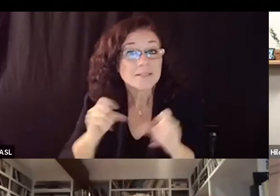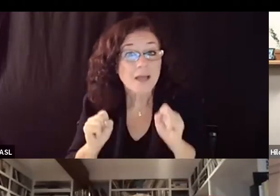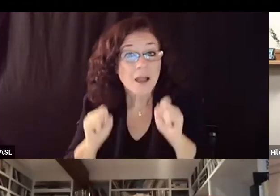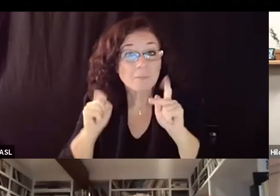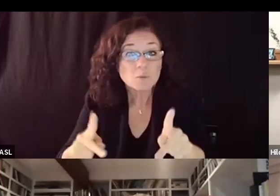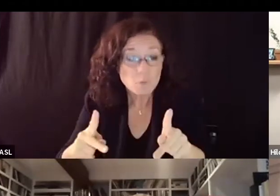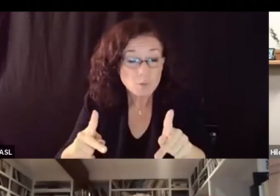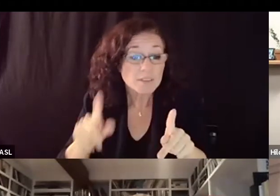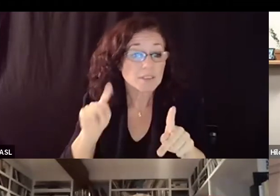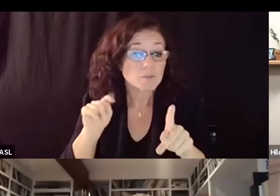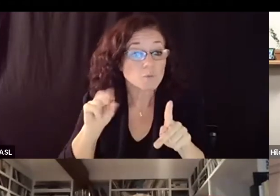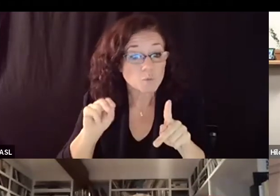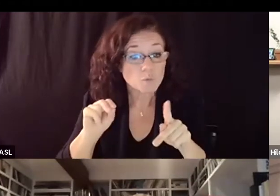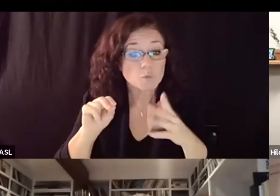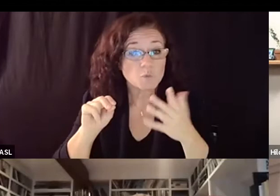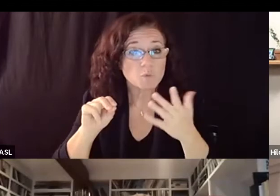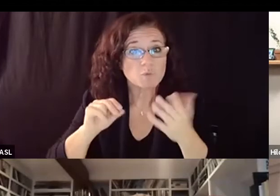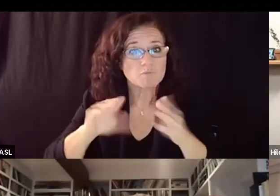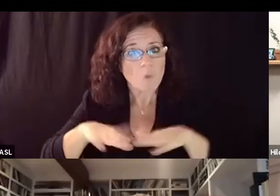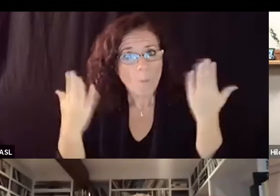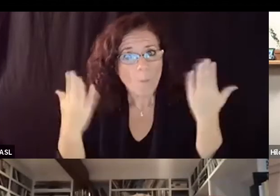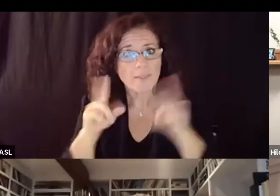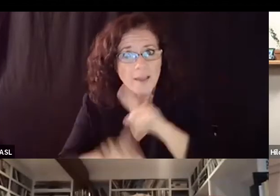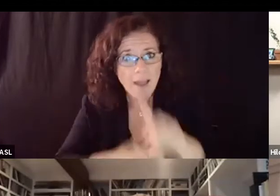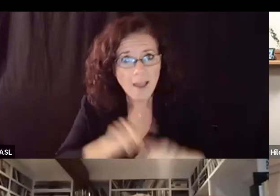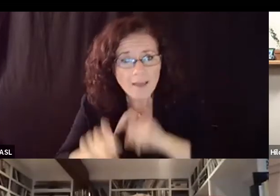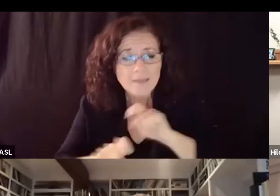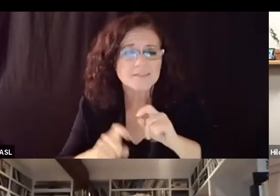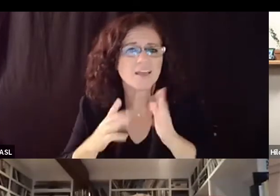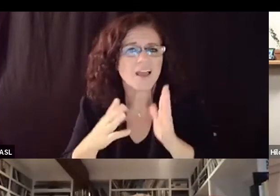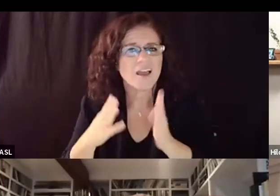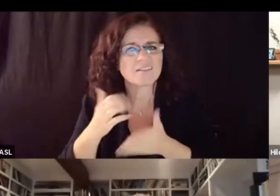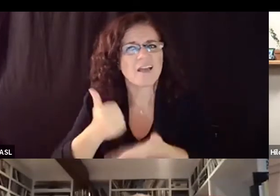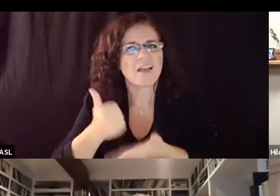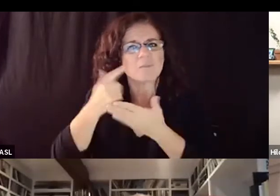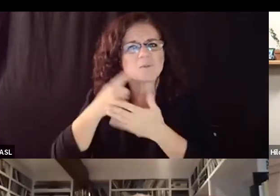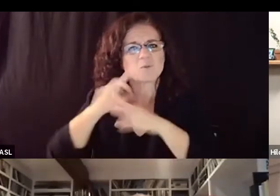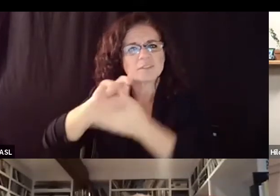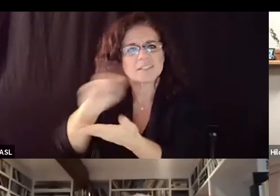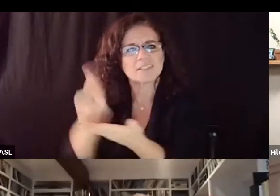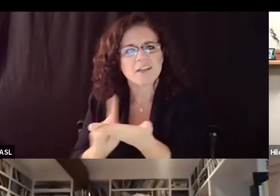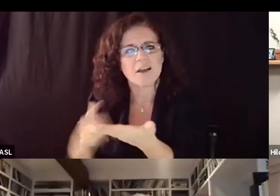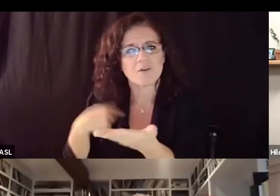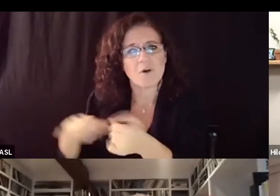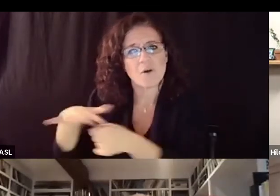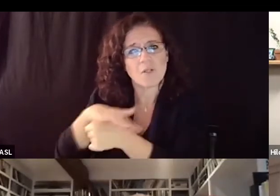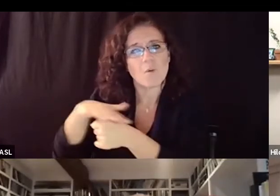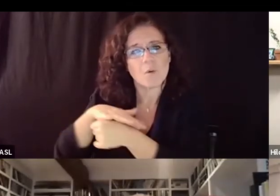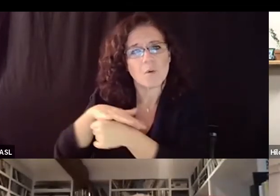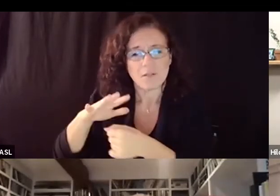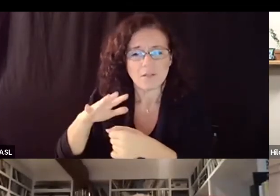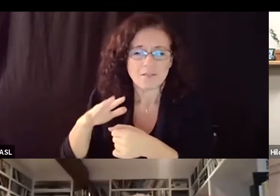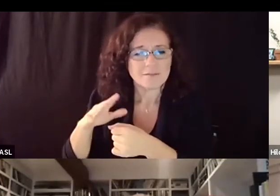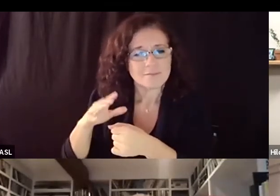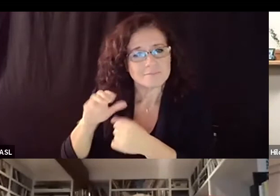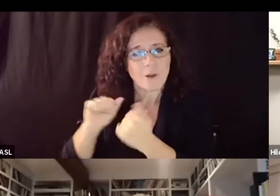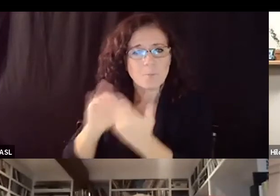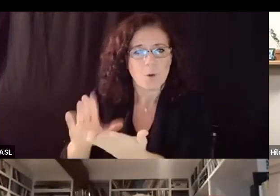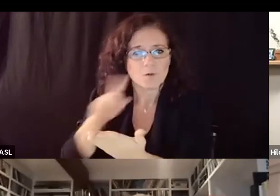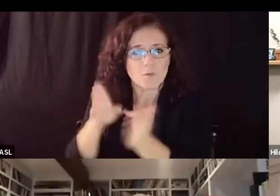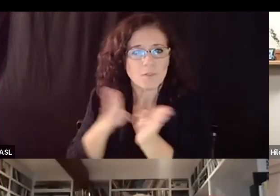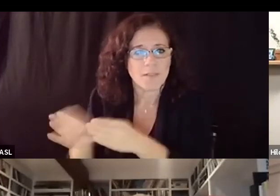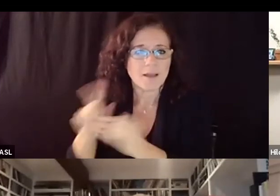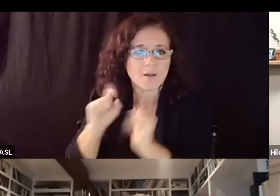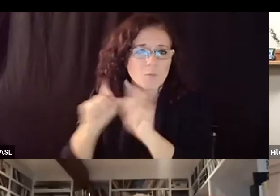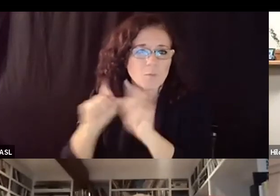our local version of the plan or help shape our local version of the plan i should say so i just wanted to to respond to that